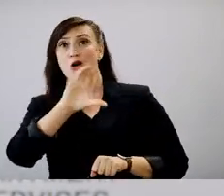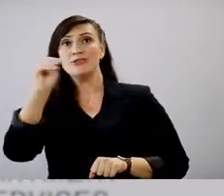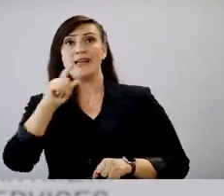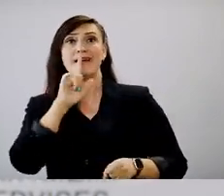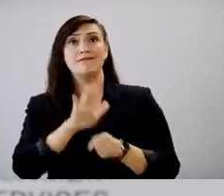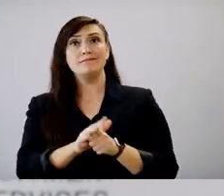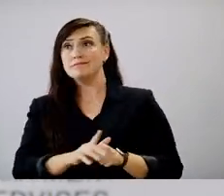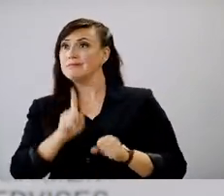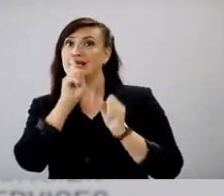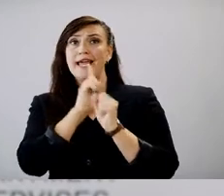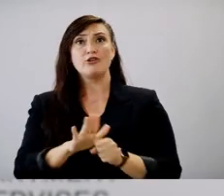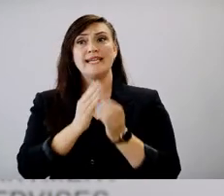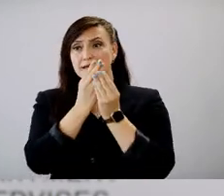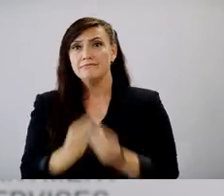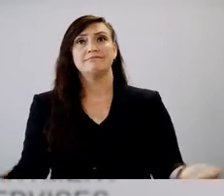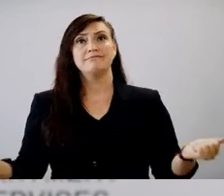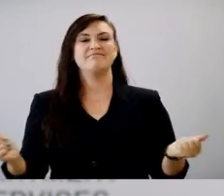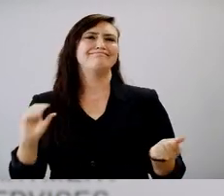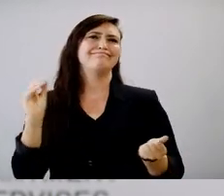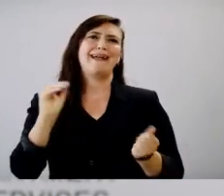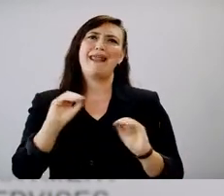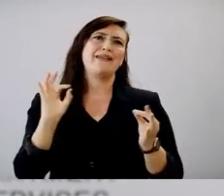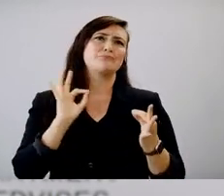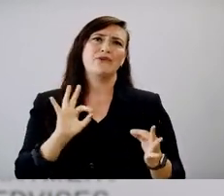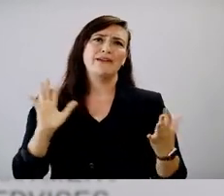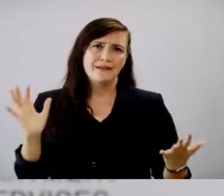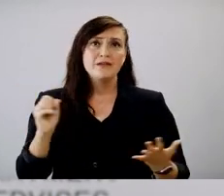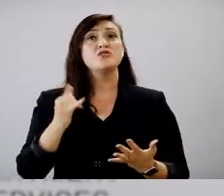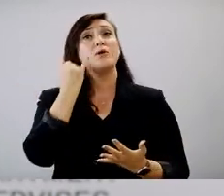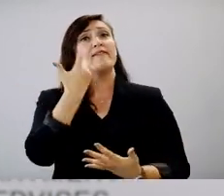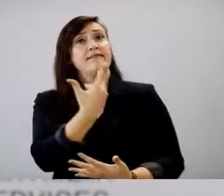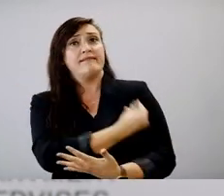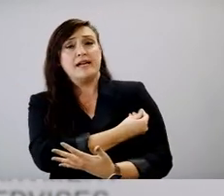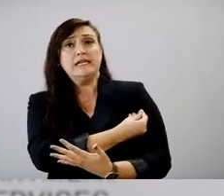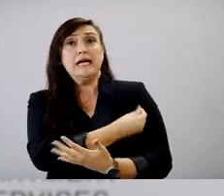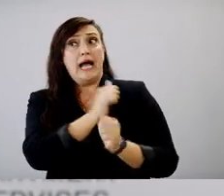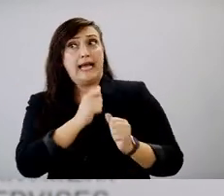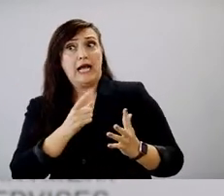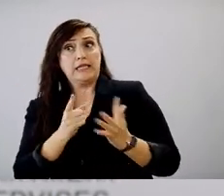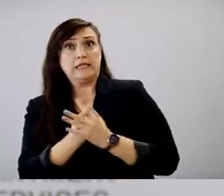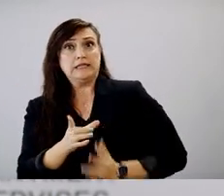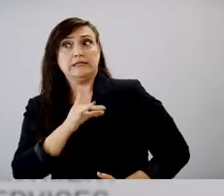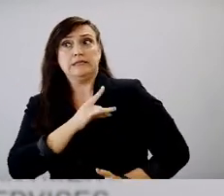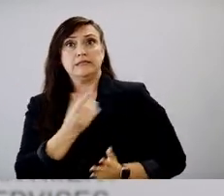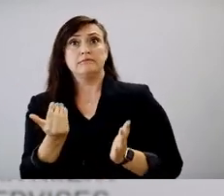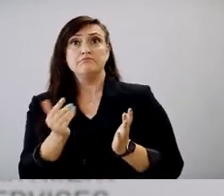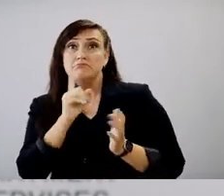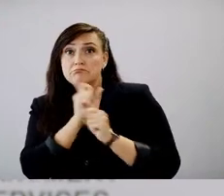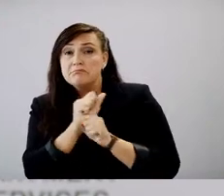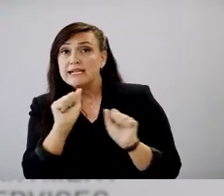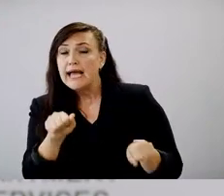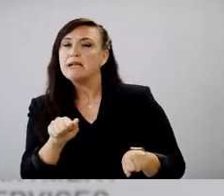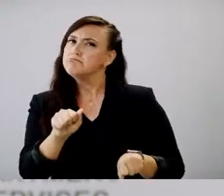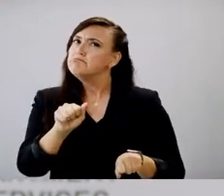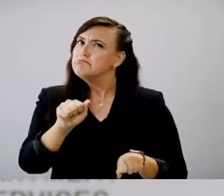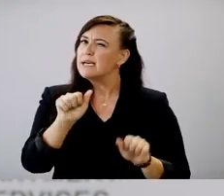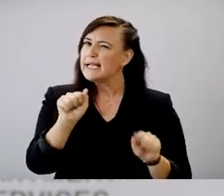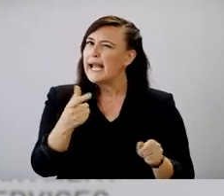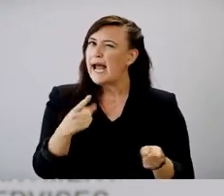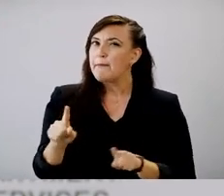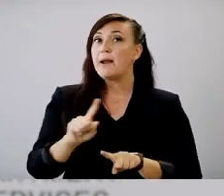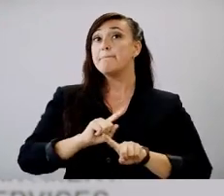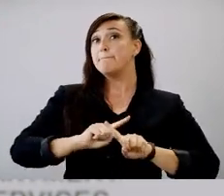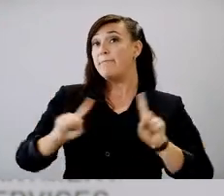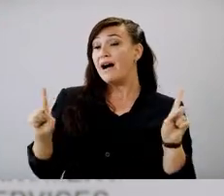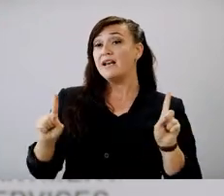right? Um, nothing is perfect. So we do know that people who have been vaccinated can come down with COVID-19. However, their, their